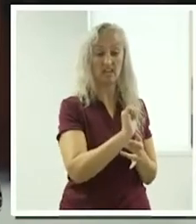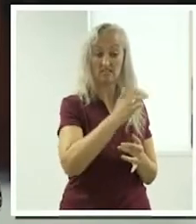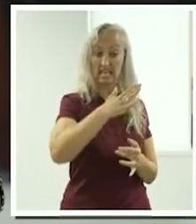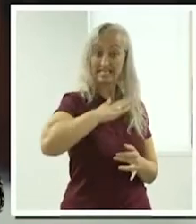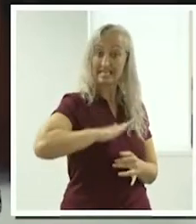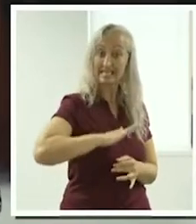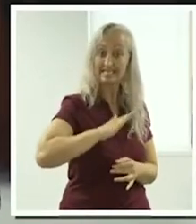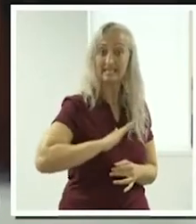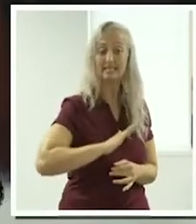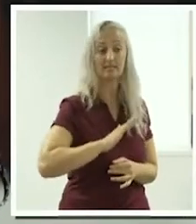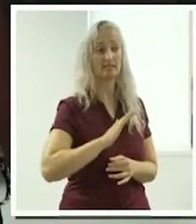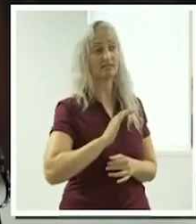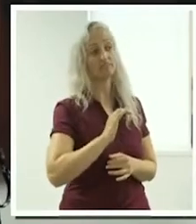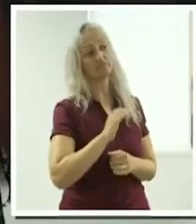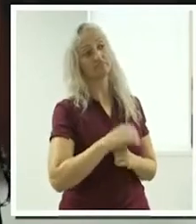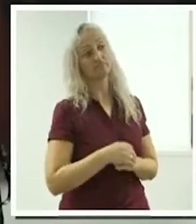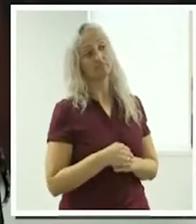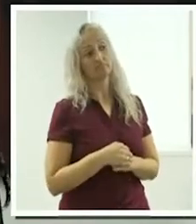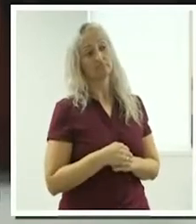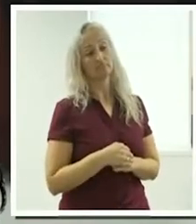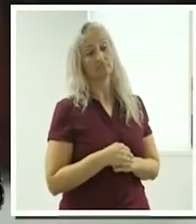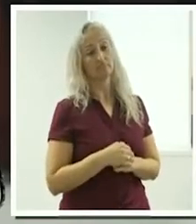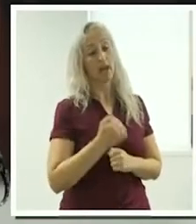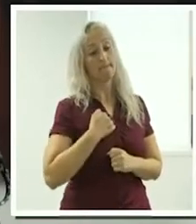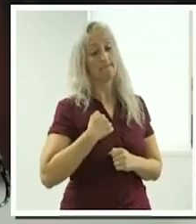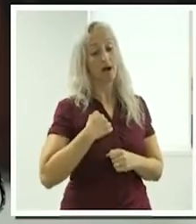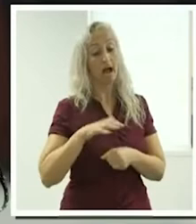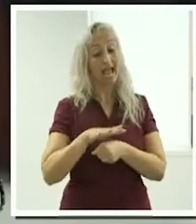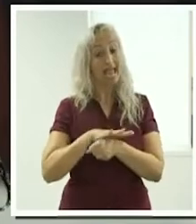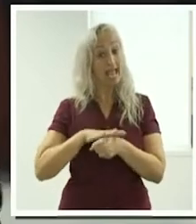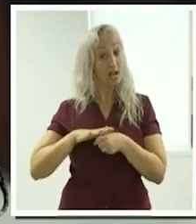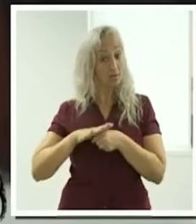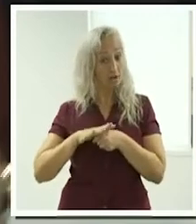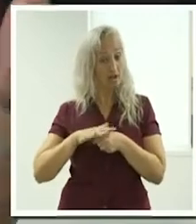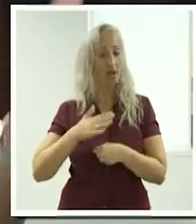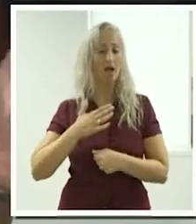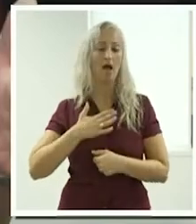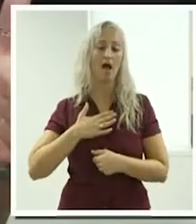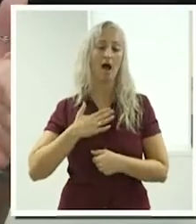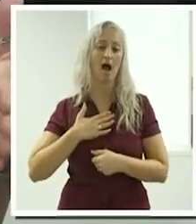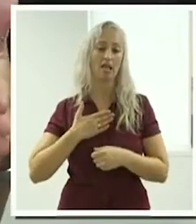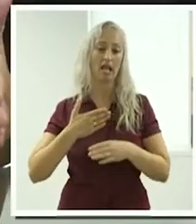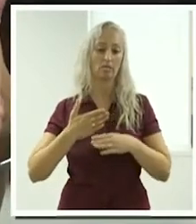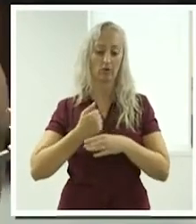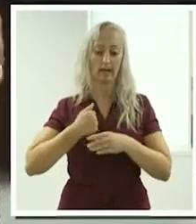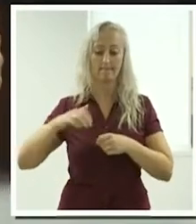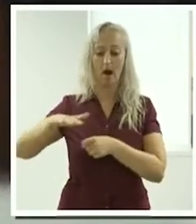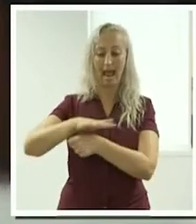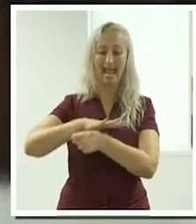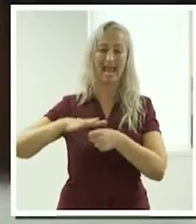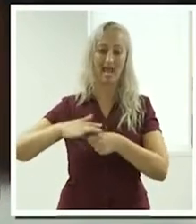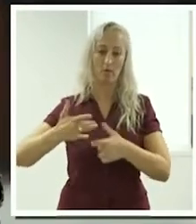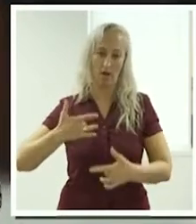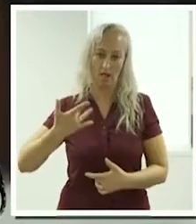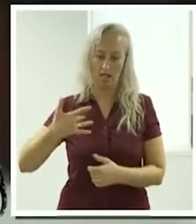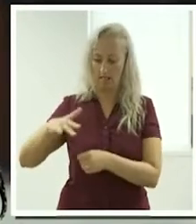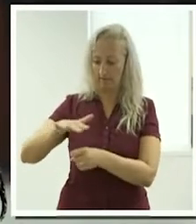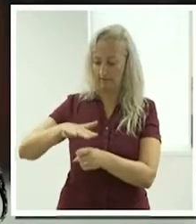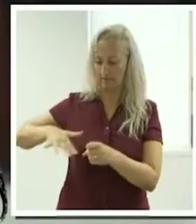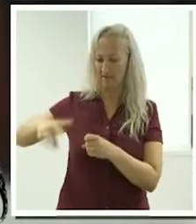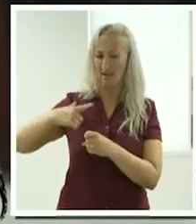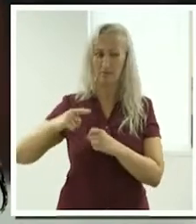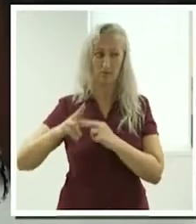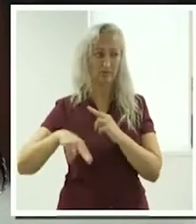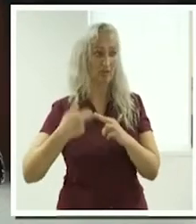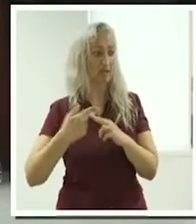and who the clientele are. My area, I like to work within my area because you've got to remember if you're travelling